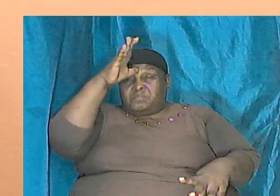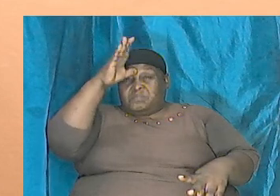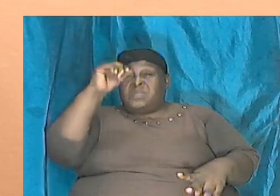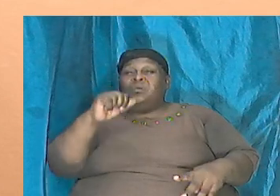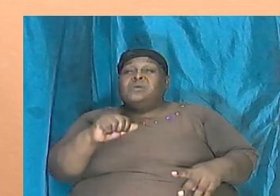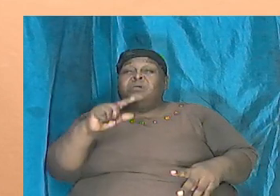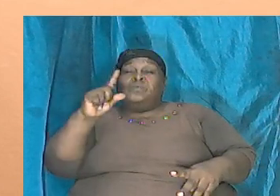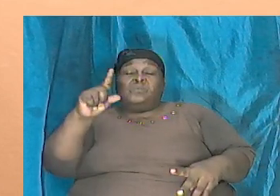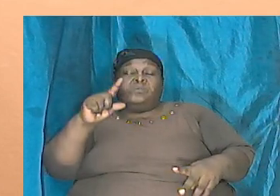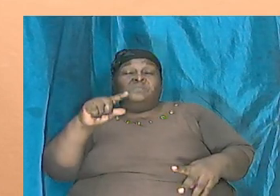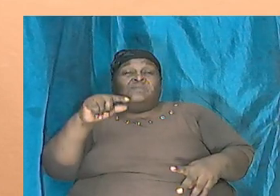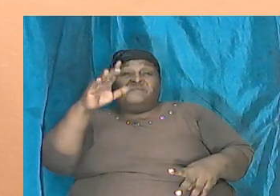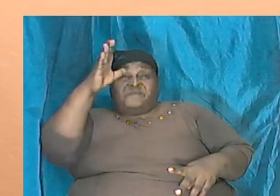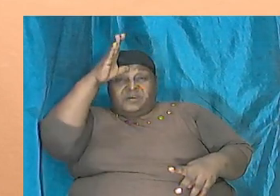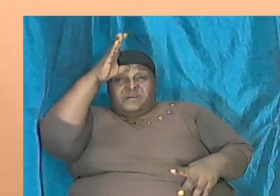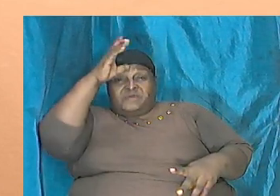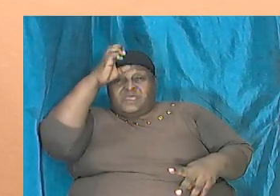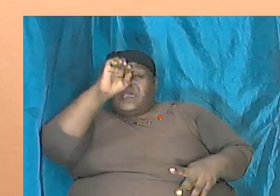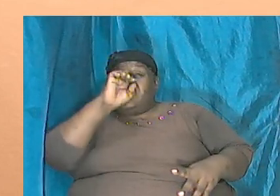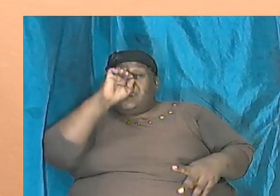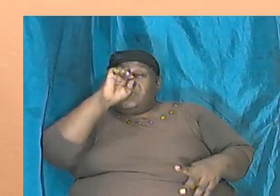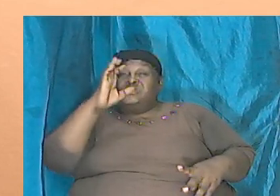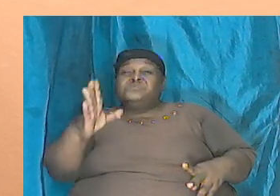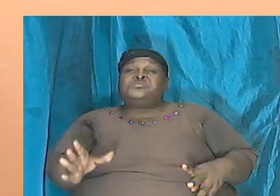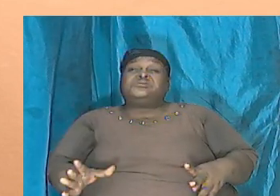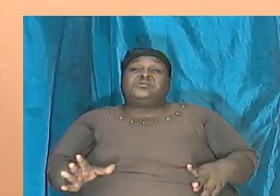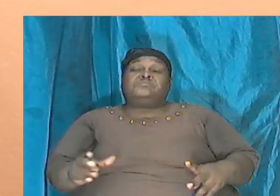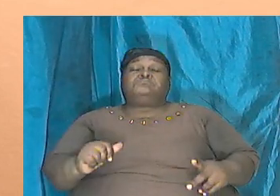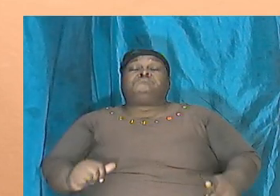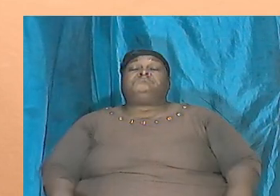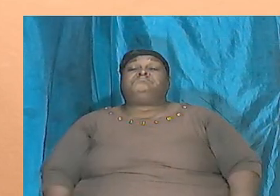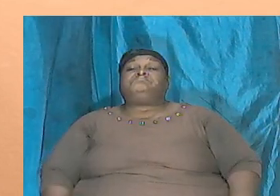father of the Egyptians was Mephirele